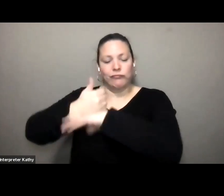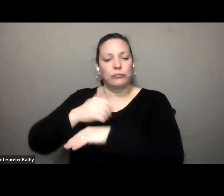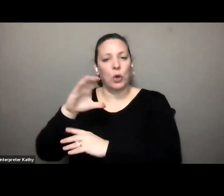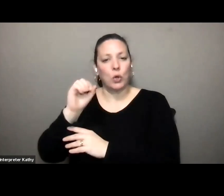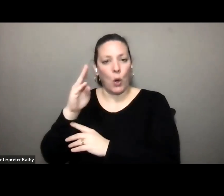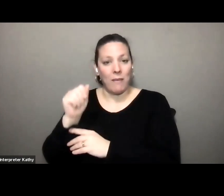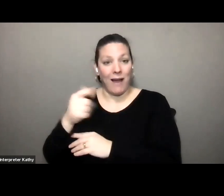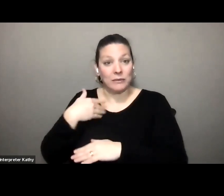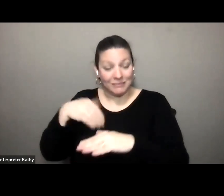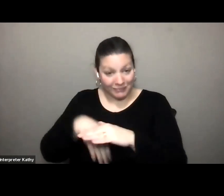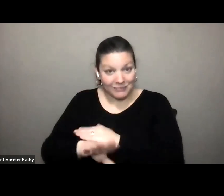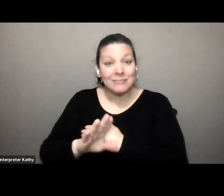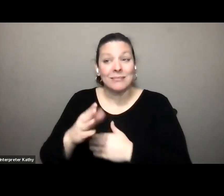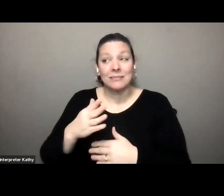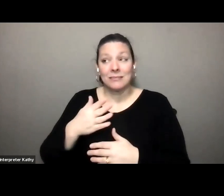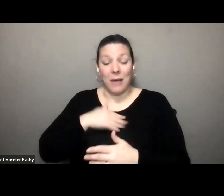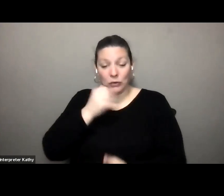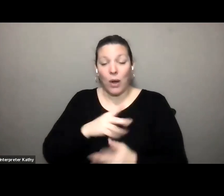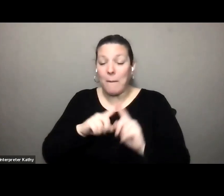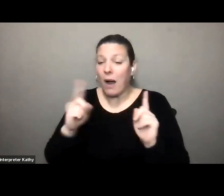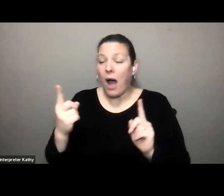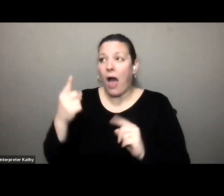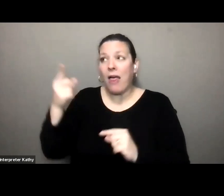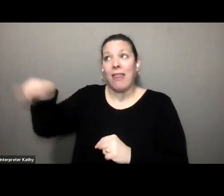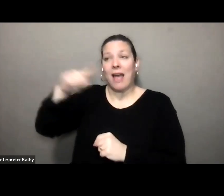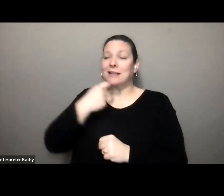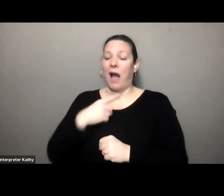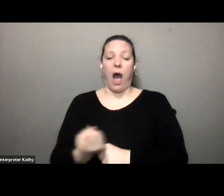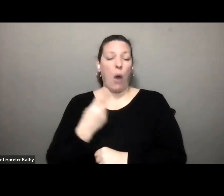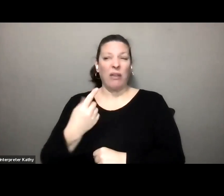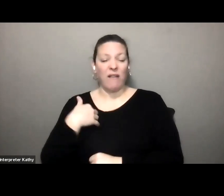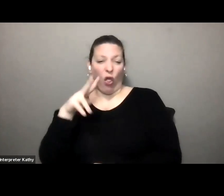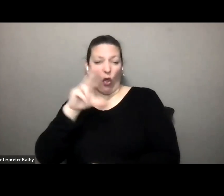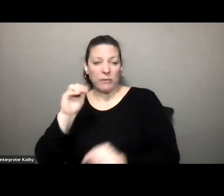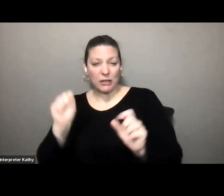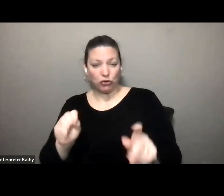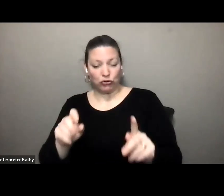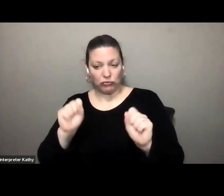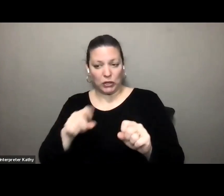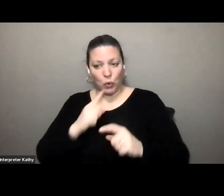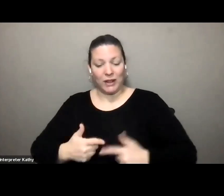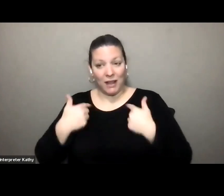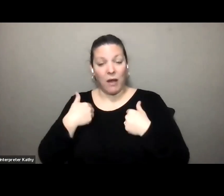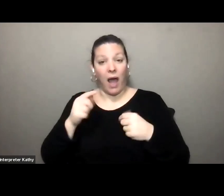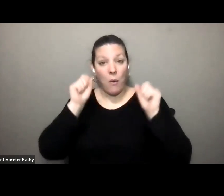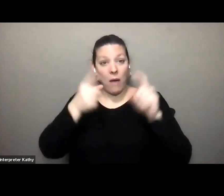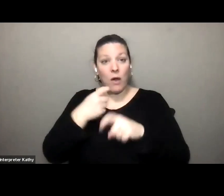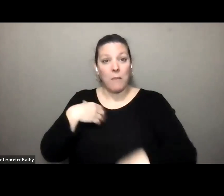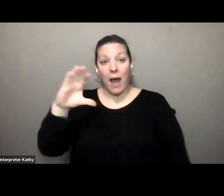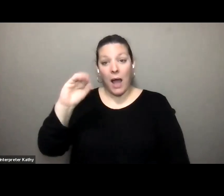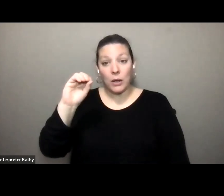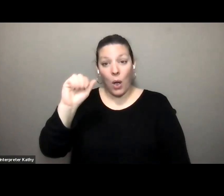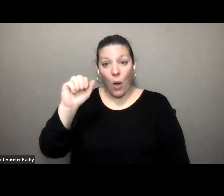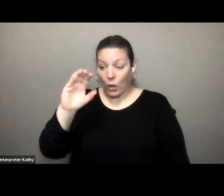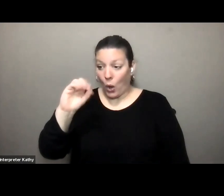i was only given 30 chance to live and when i woke up out of my coma i i was totally blind um i'm still